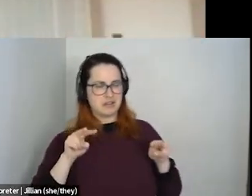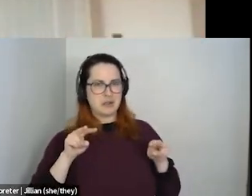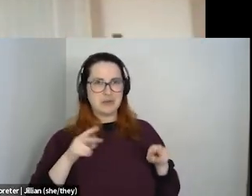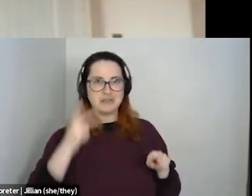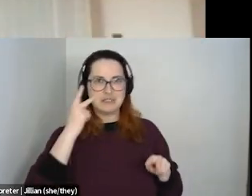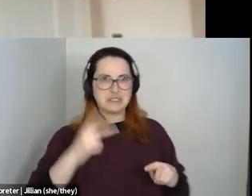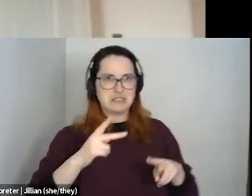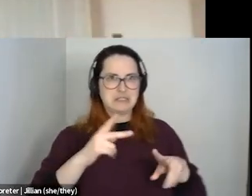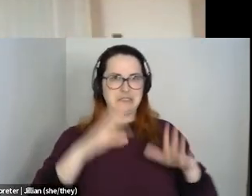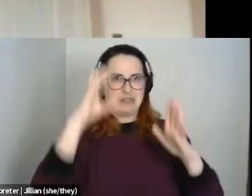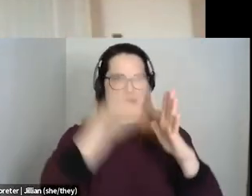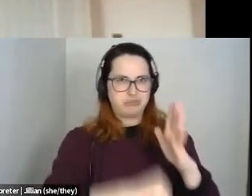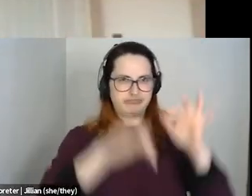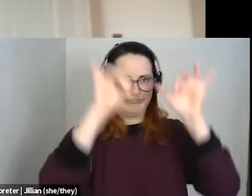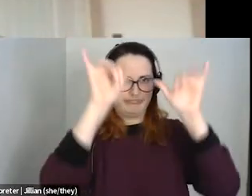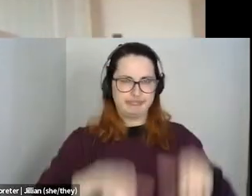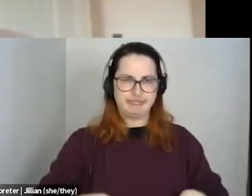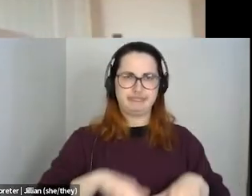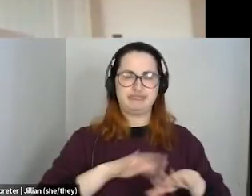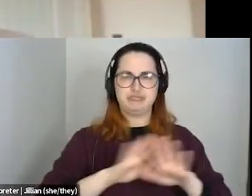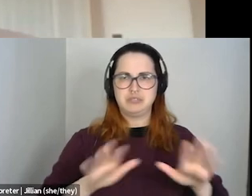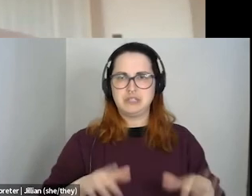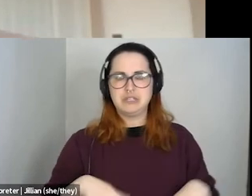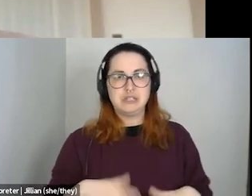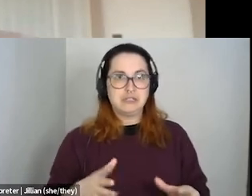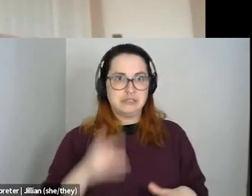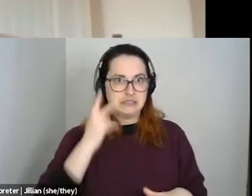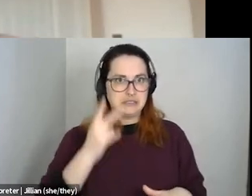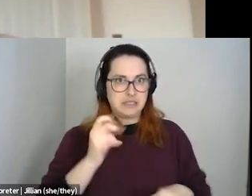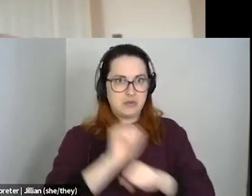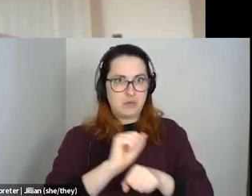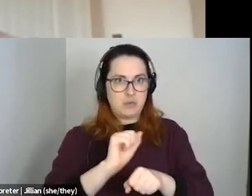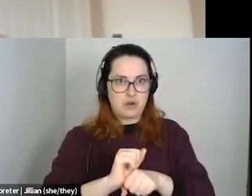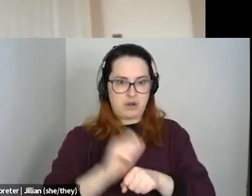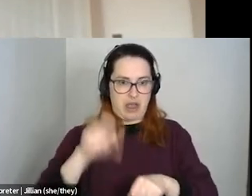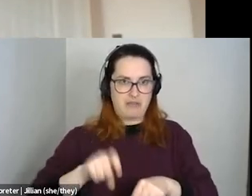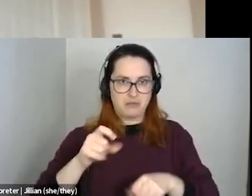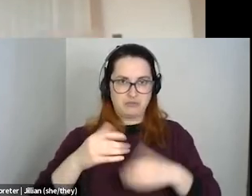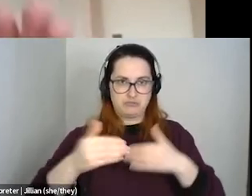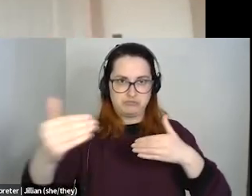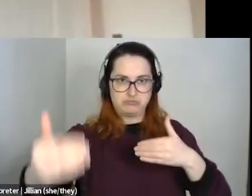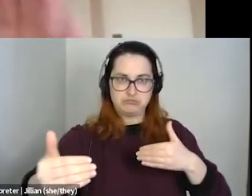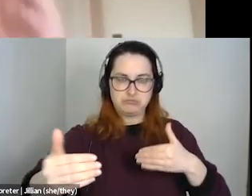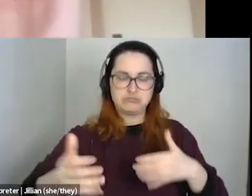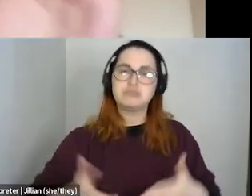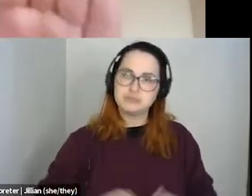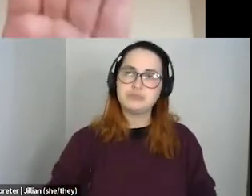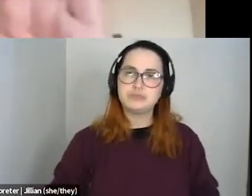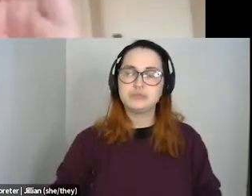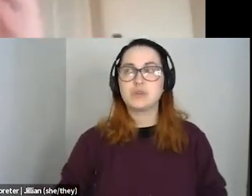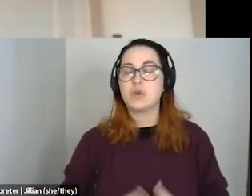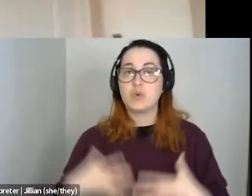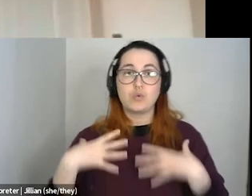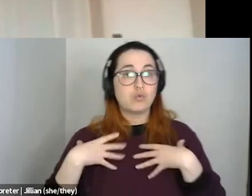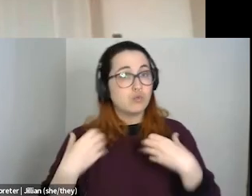needs to be done? I think sometimes it's like an okay thing. And like, I, I 100% agree with you, like recovery and like mental